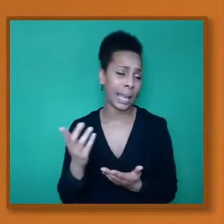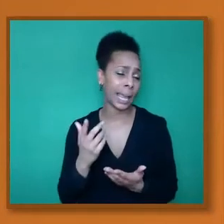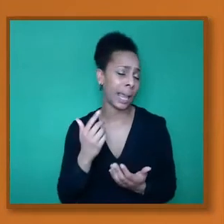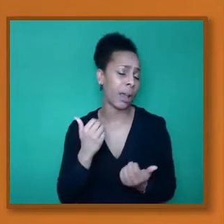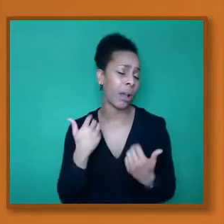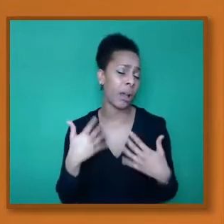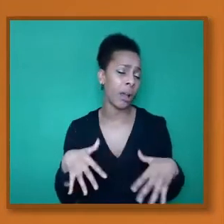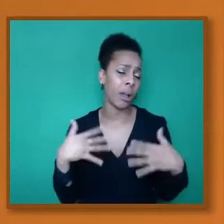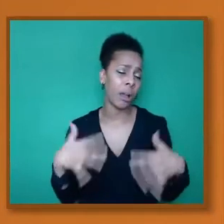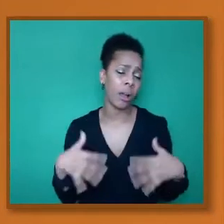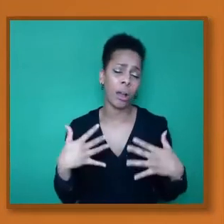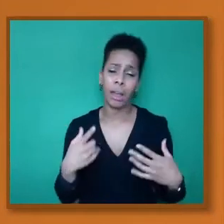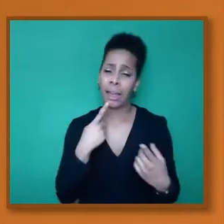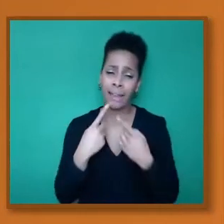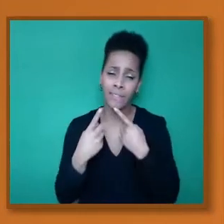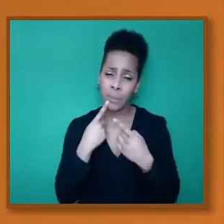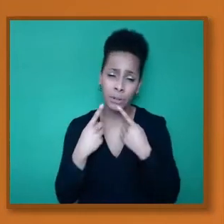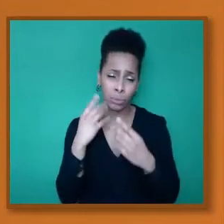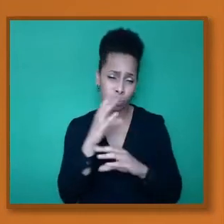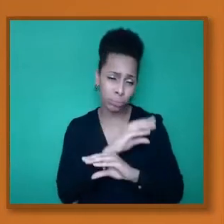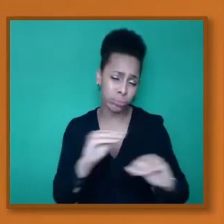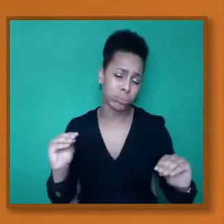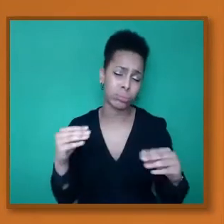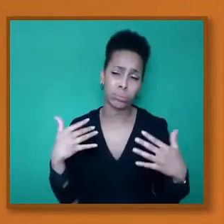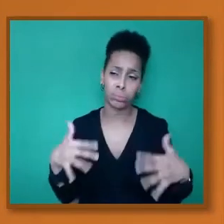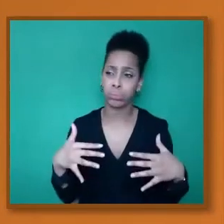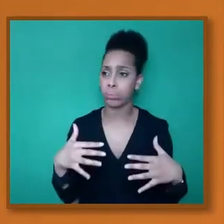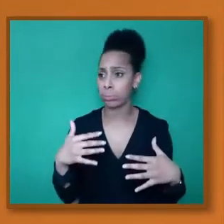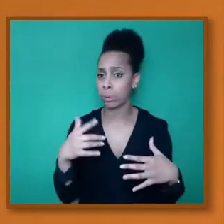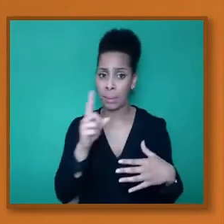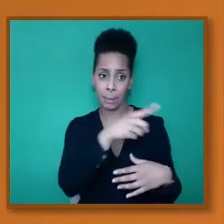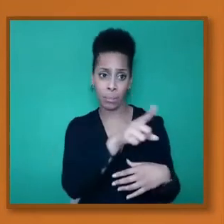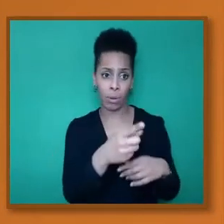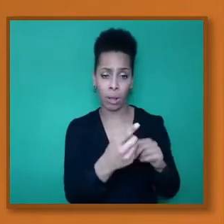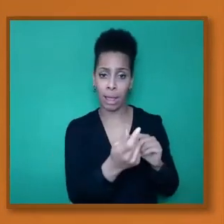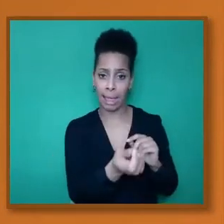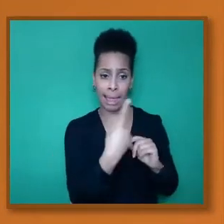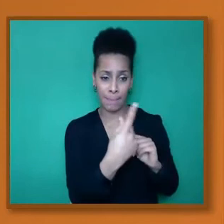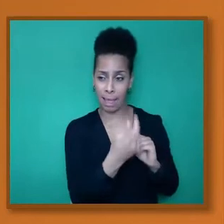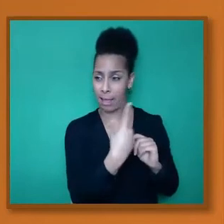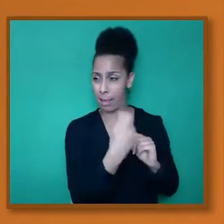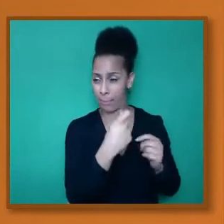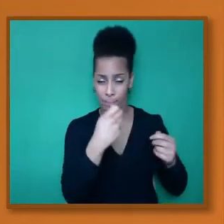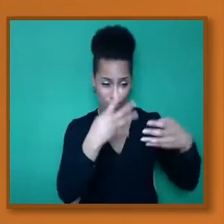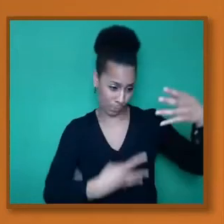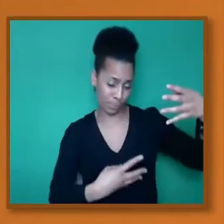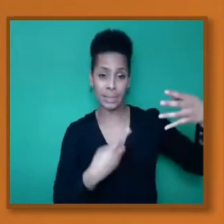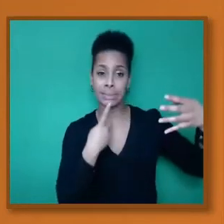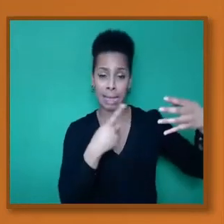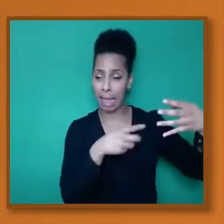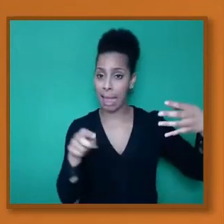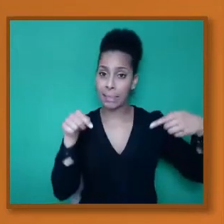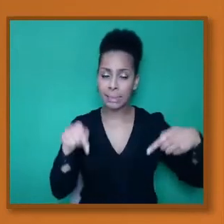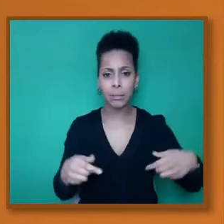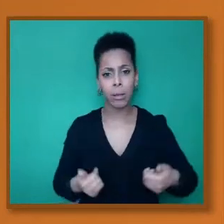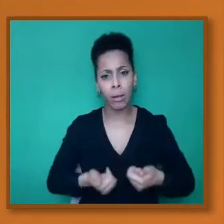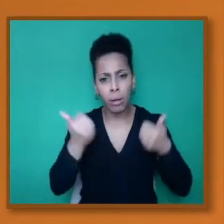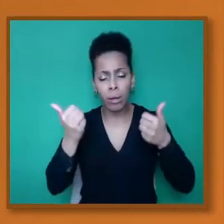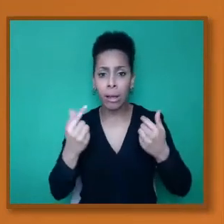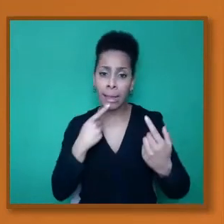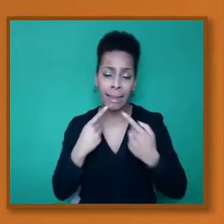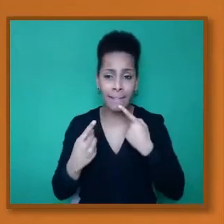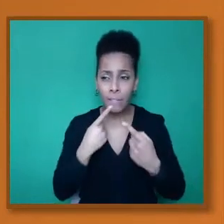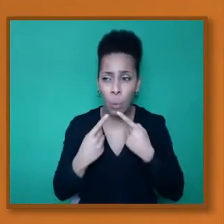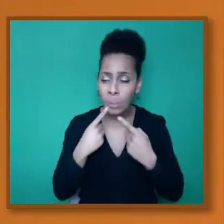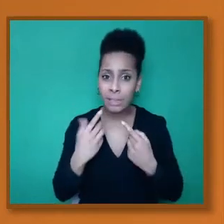I've been getting on the emails are very good. People said it's the best and most informative medical session that